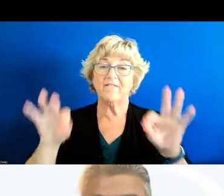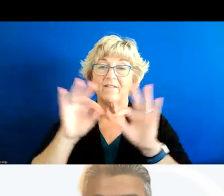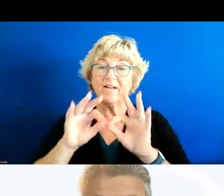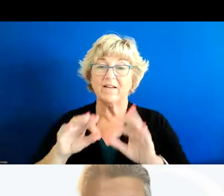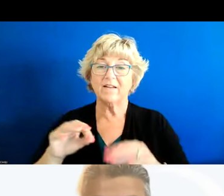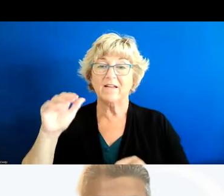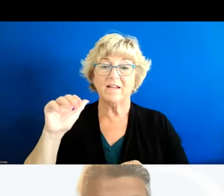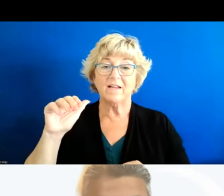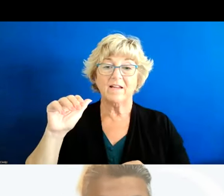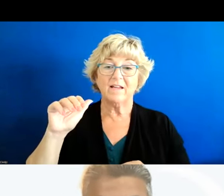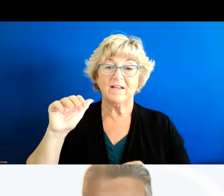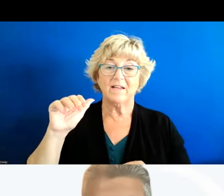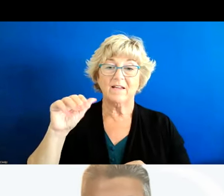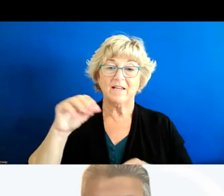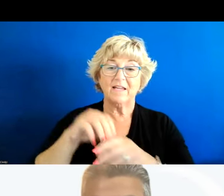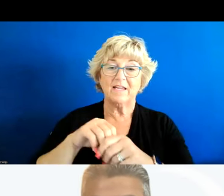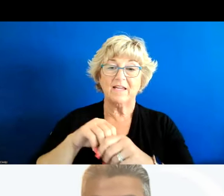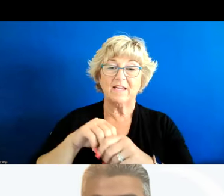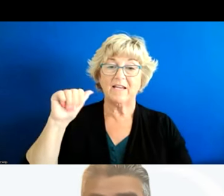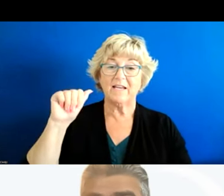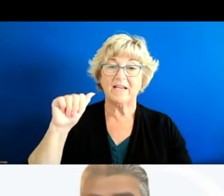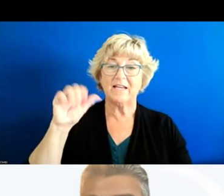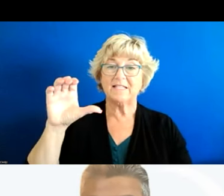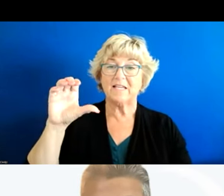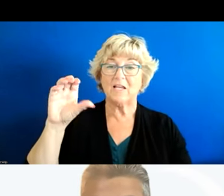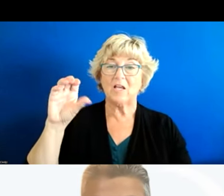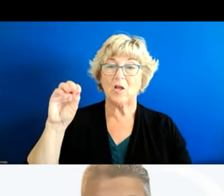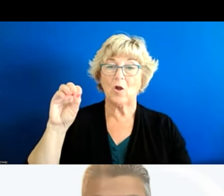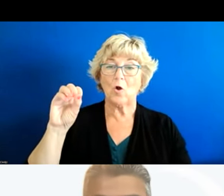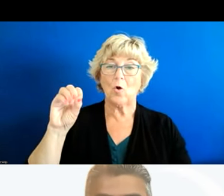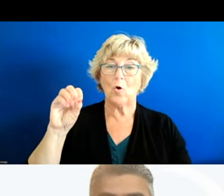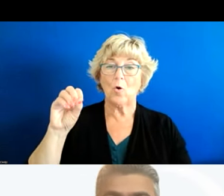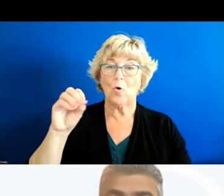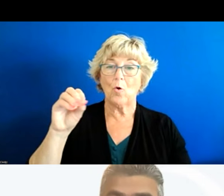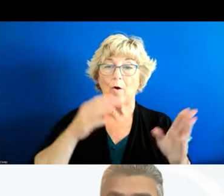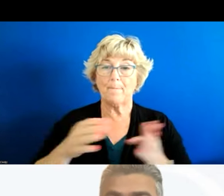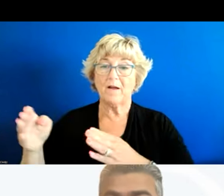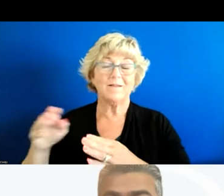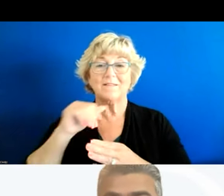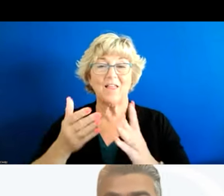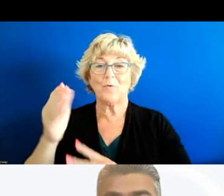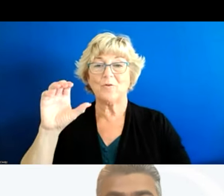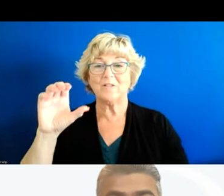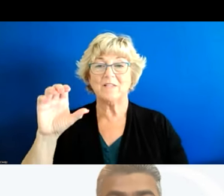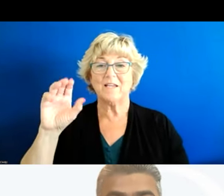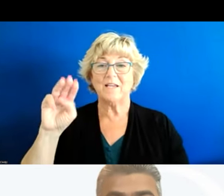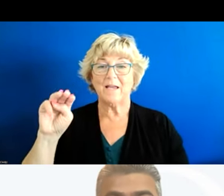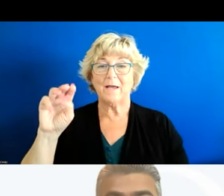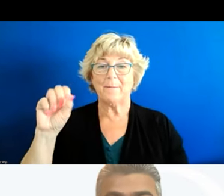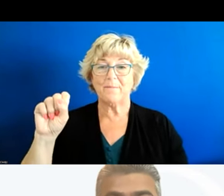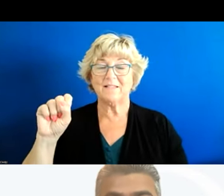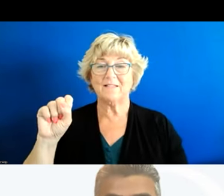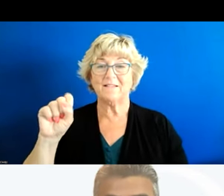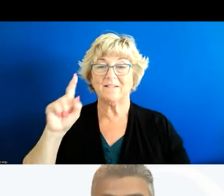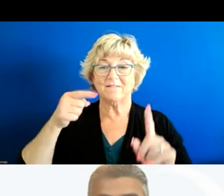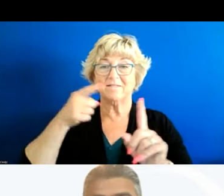plans and that data is not currently available at least not through cms directly and so those will be some of the areas of opportunity to